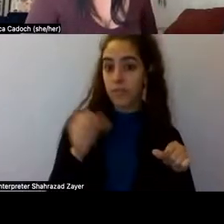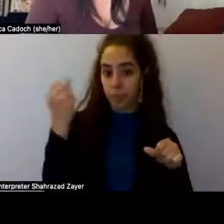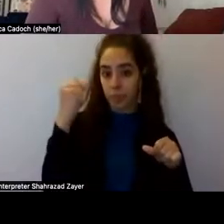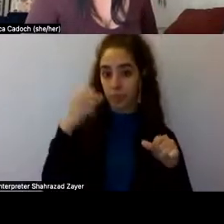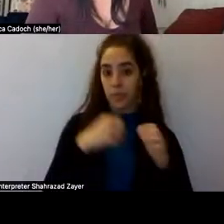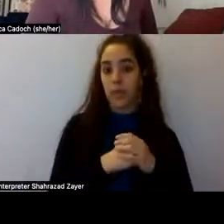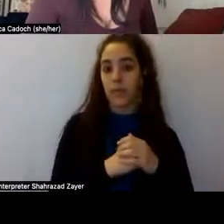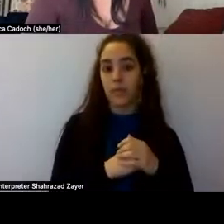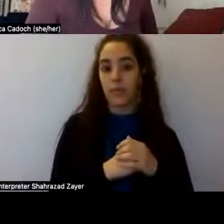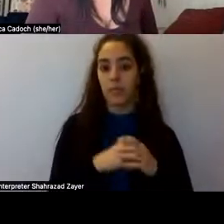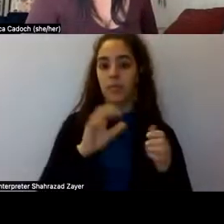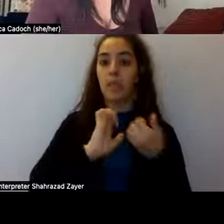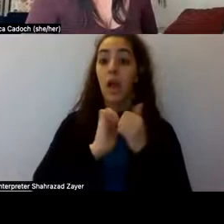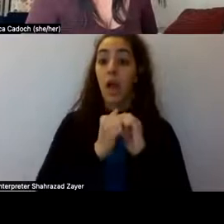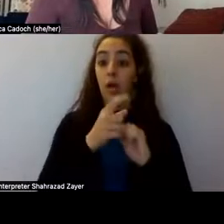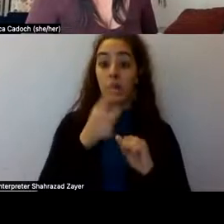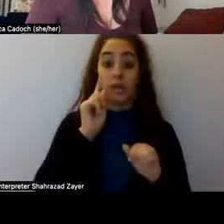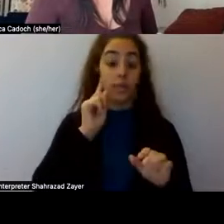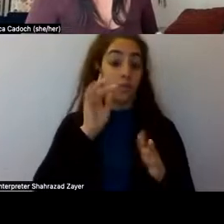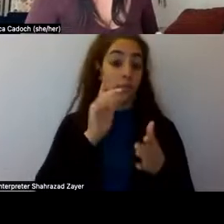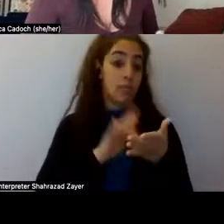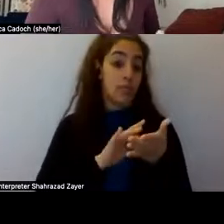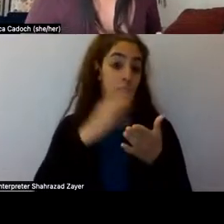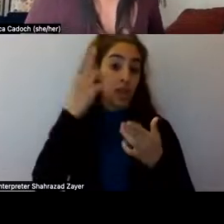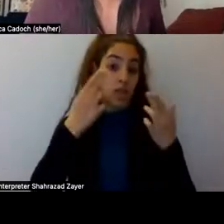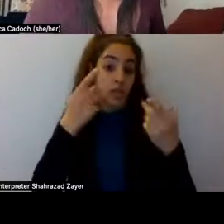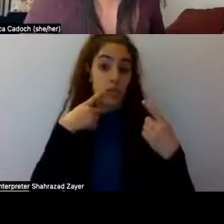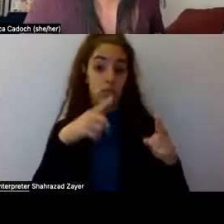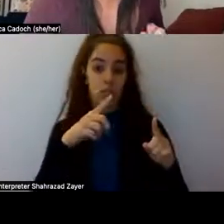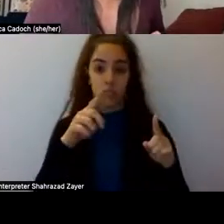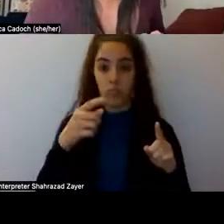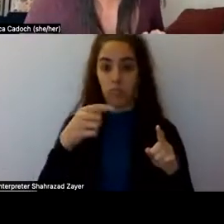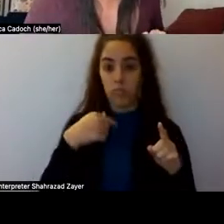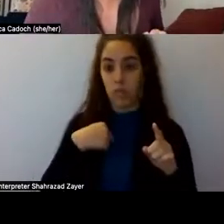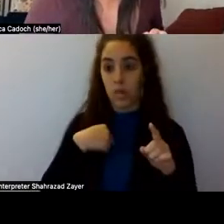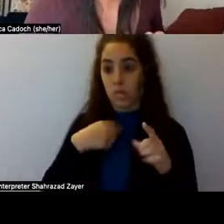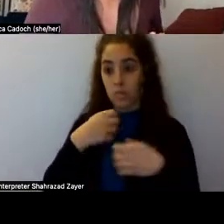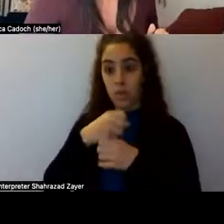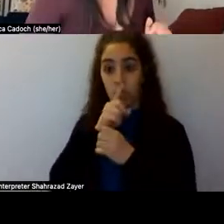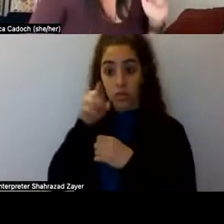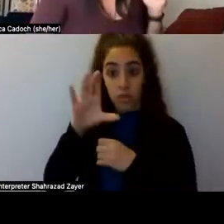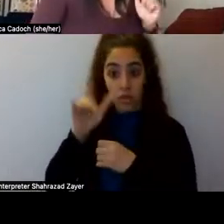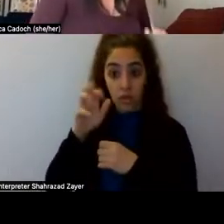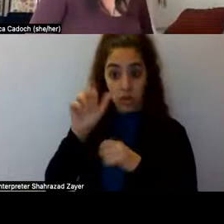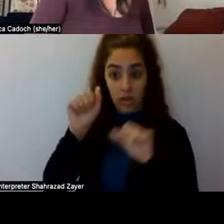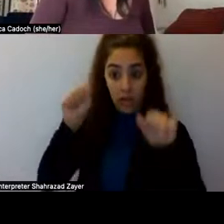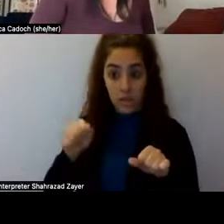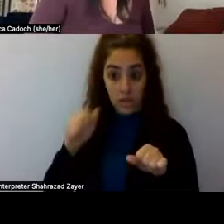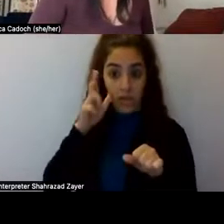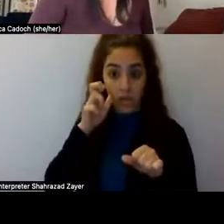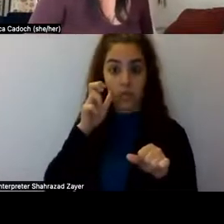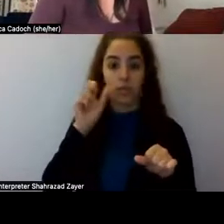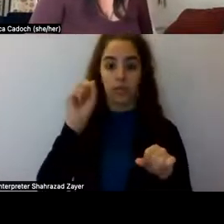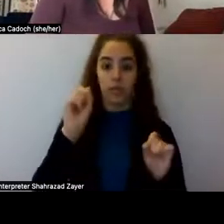So how do these psychedelics work? Well, the honest answer is we don't. Just confirming, Clara, you can hear this. Okay, great. We know,